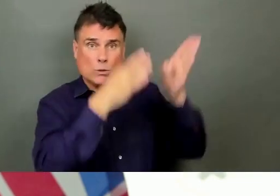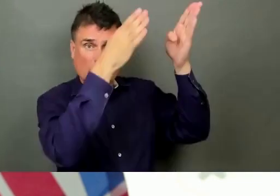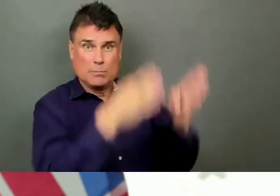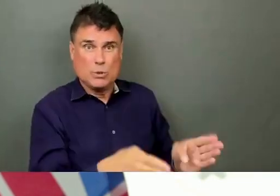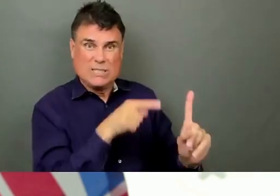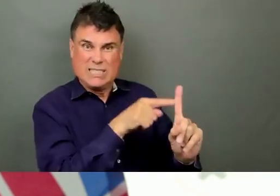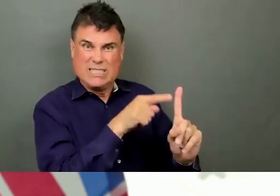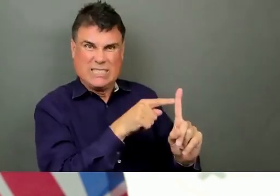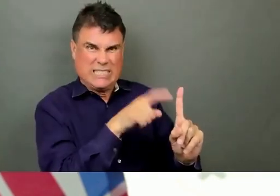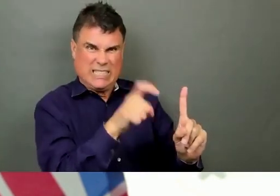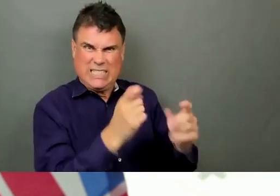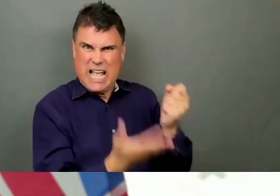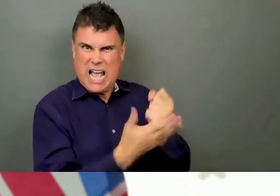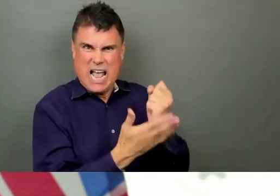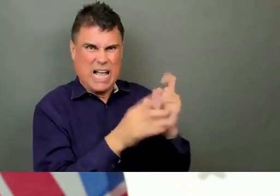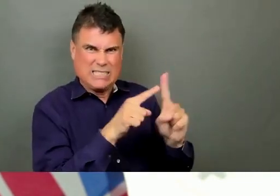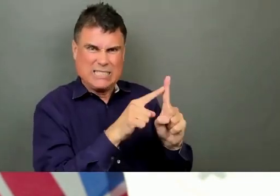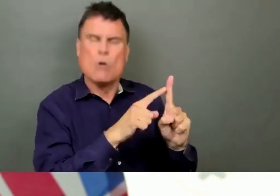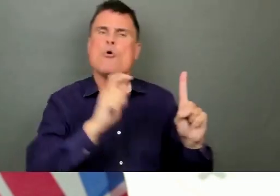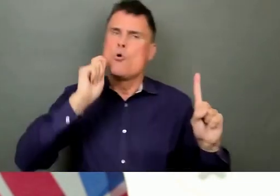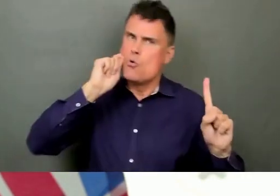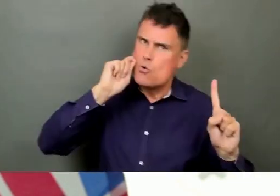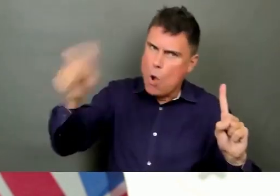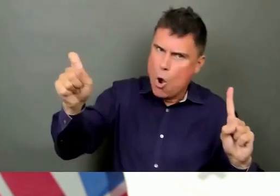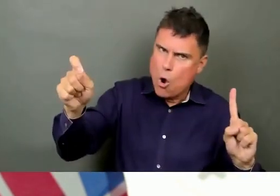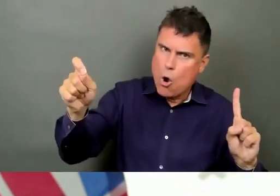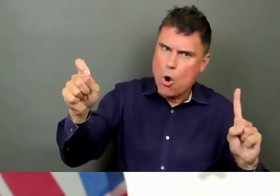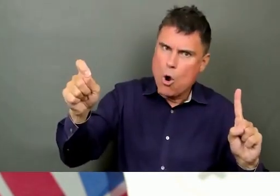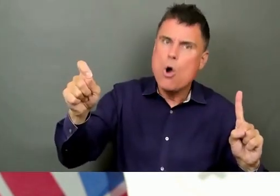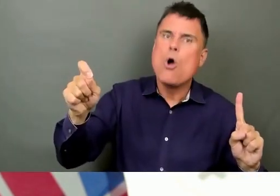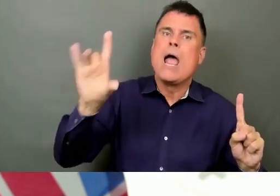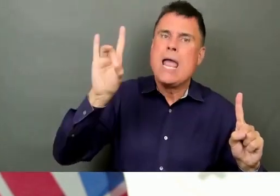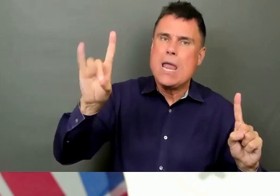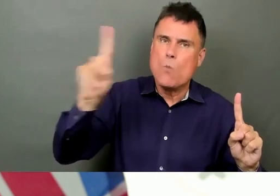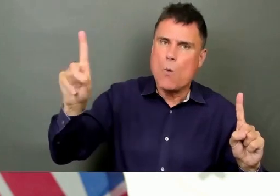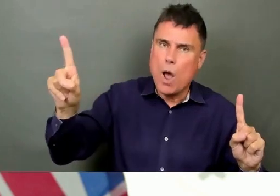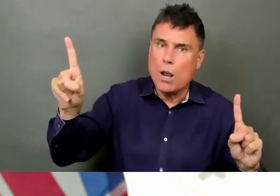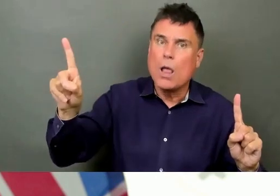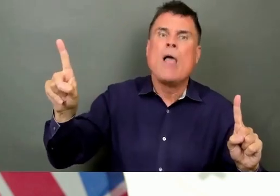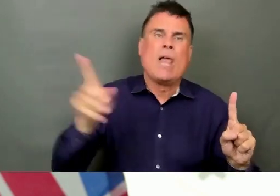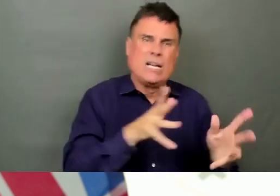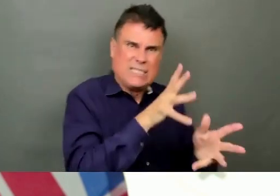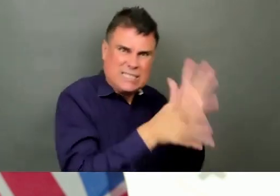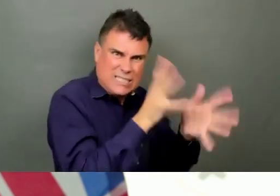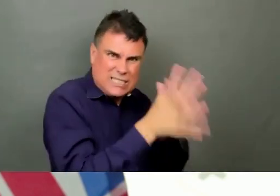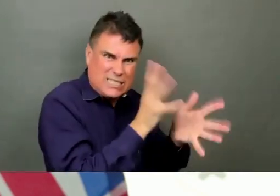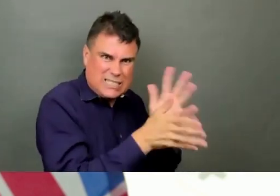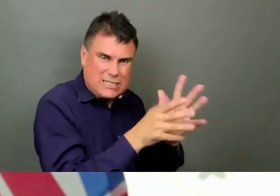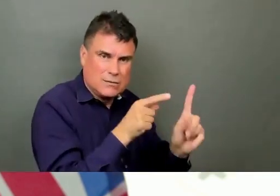Whatever you can do to help cool the body down will help to protect that person.